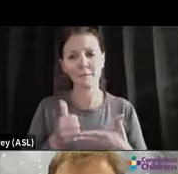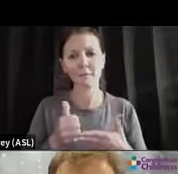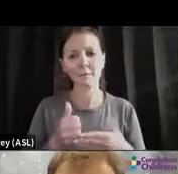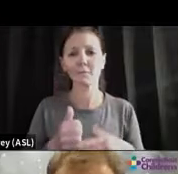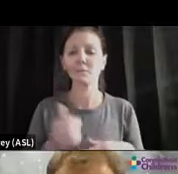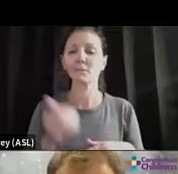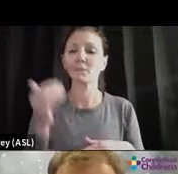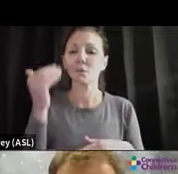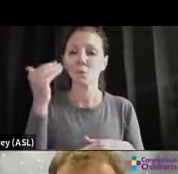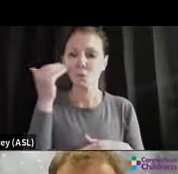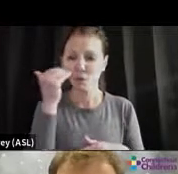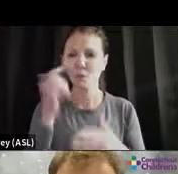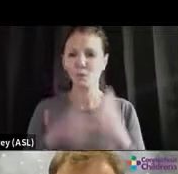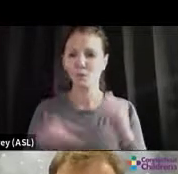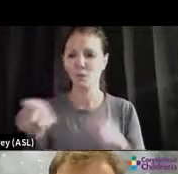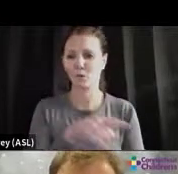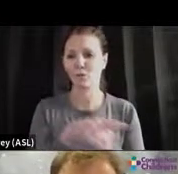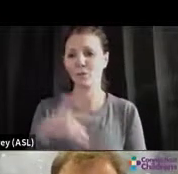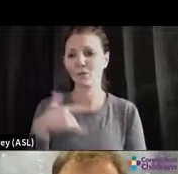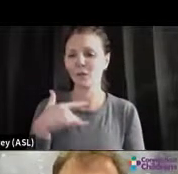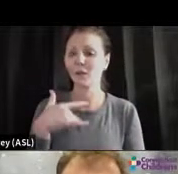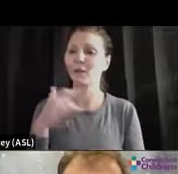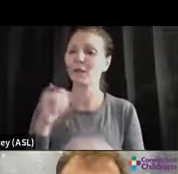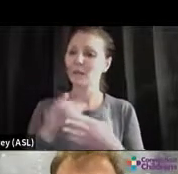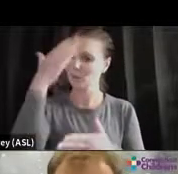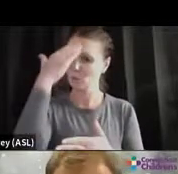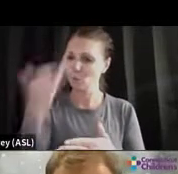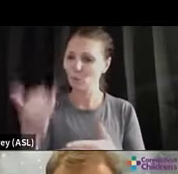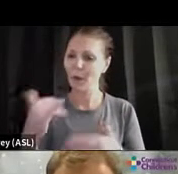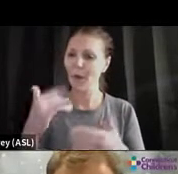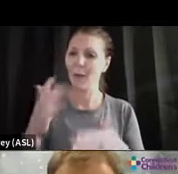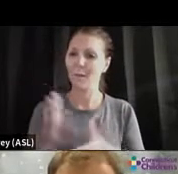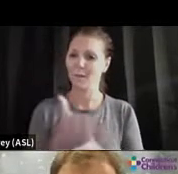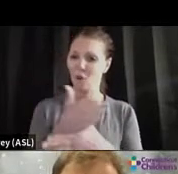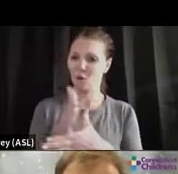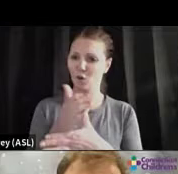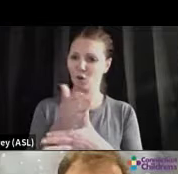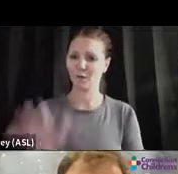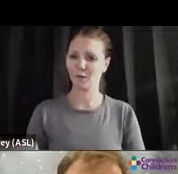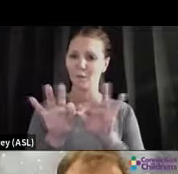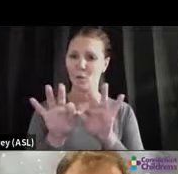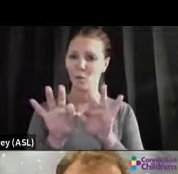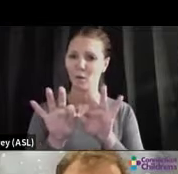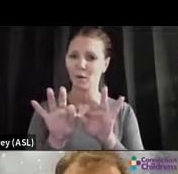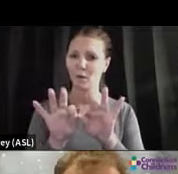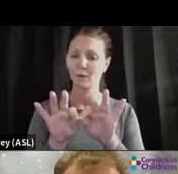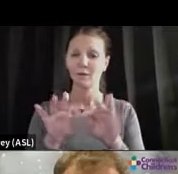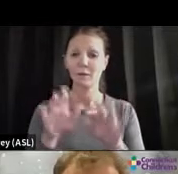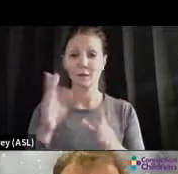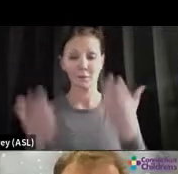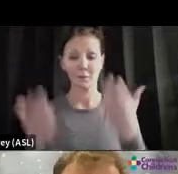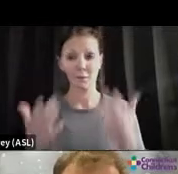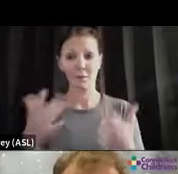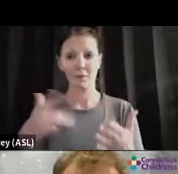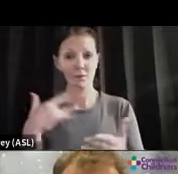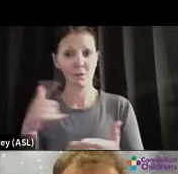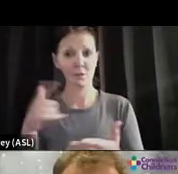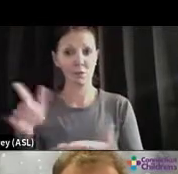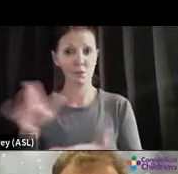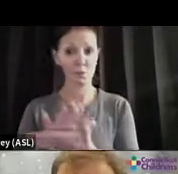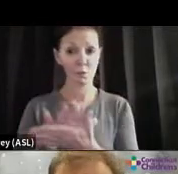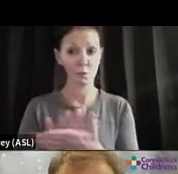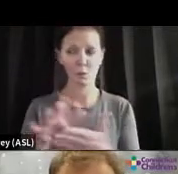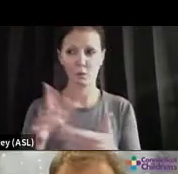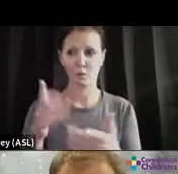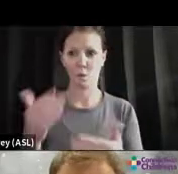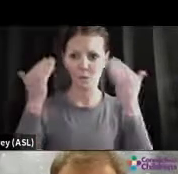is why we want to partner, right? Life at home feels chaotic. But on the other side of the fence, things can feel chaotic in schools. But together,